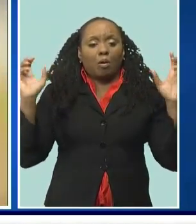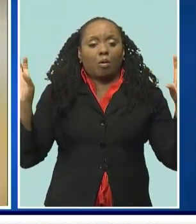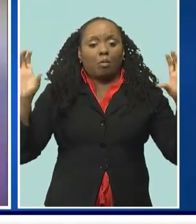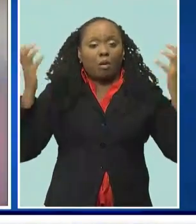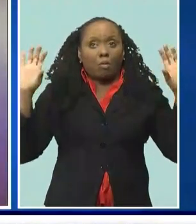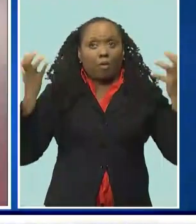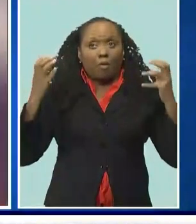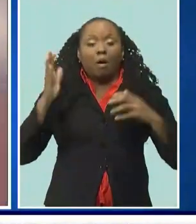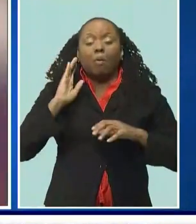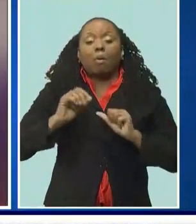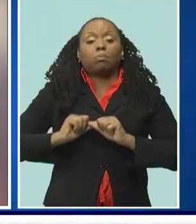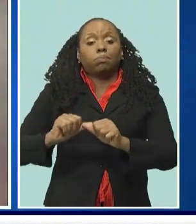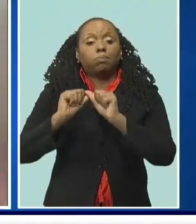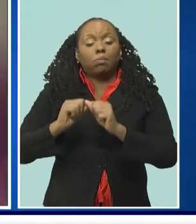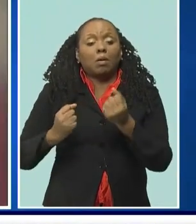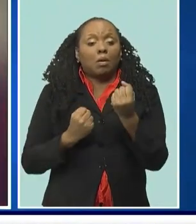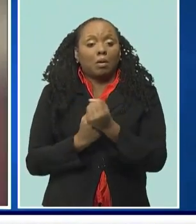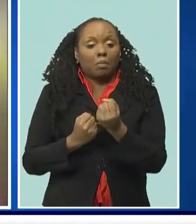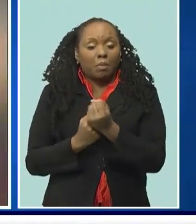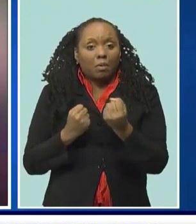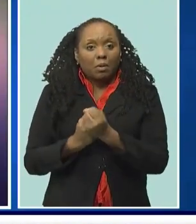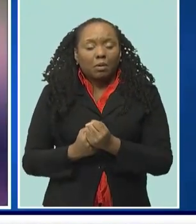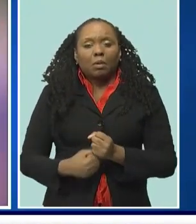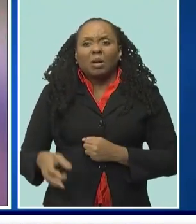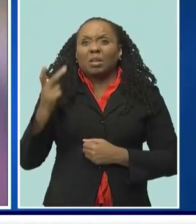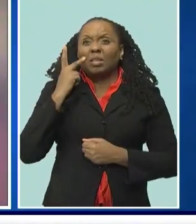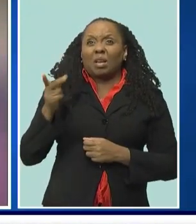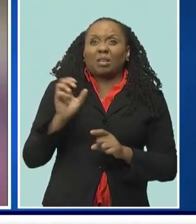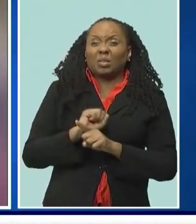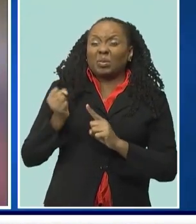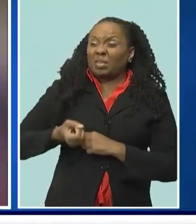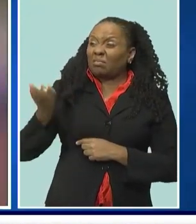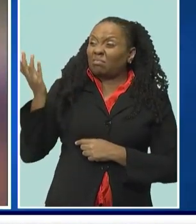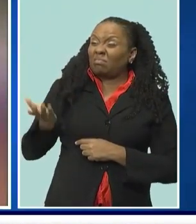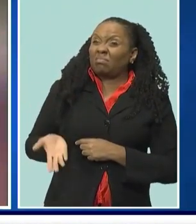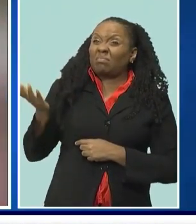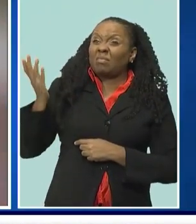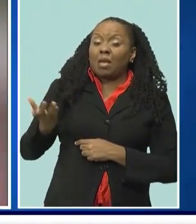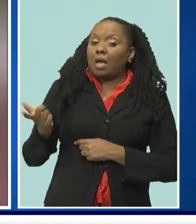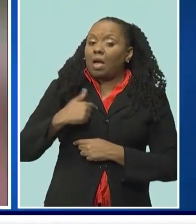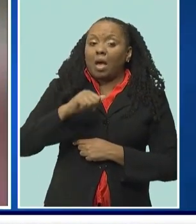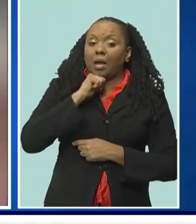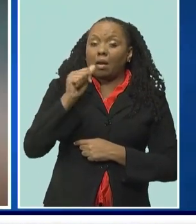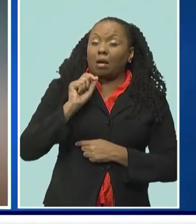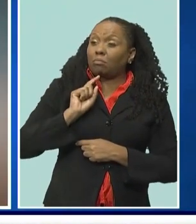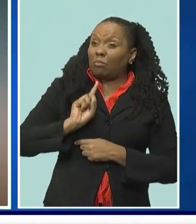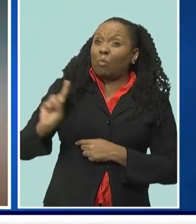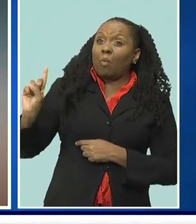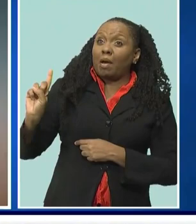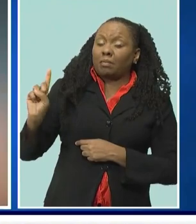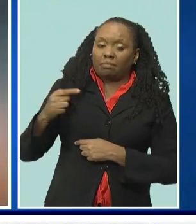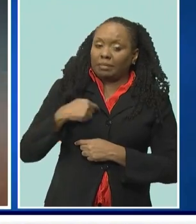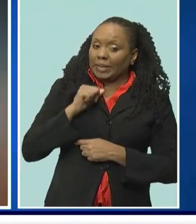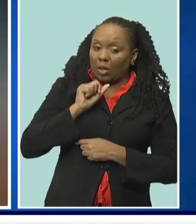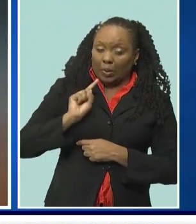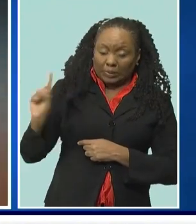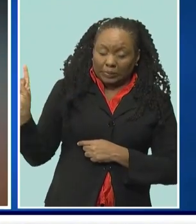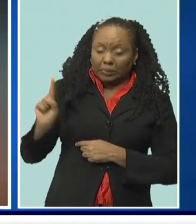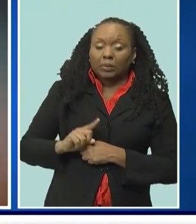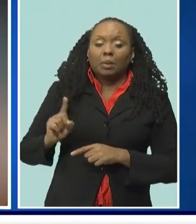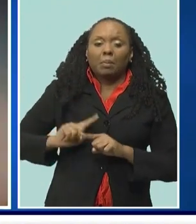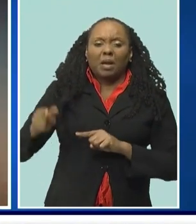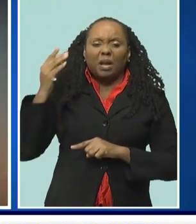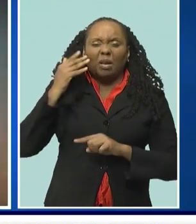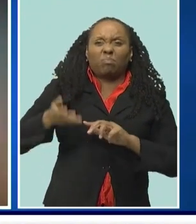long continue to support the festival. We saw a situation there where there was an event, and I didn't attend the event myself, but my understanding is that they had some